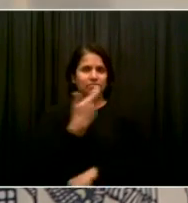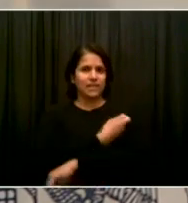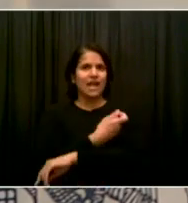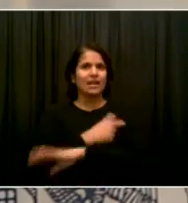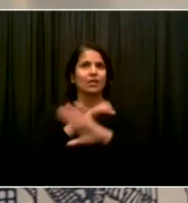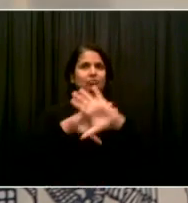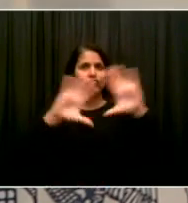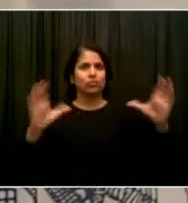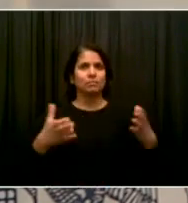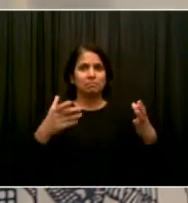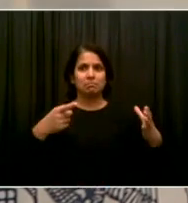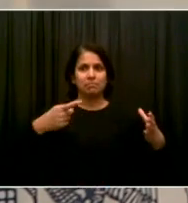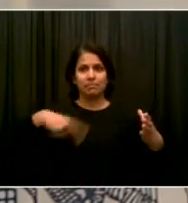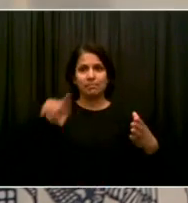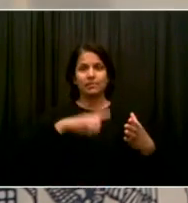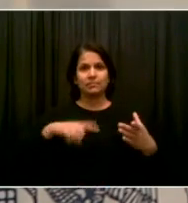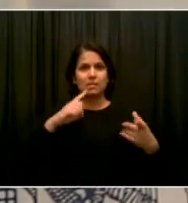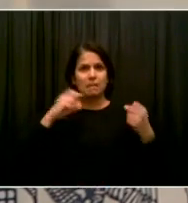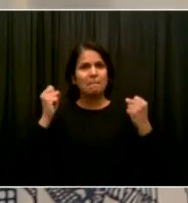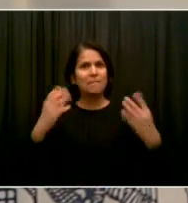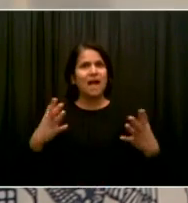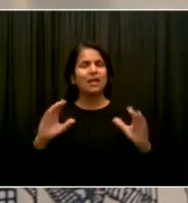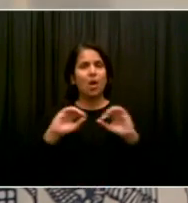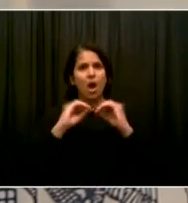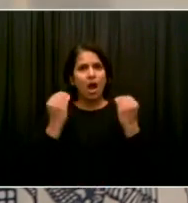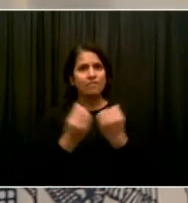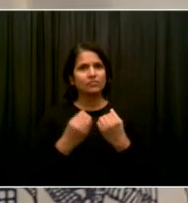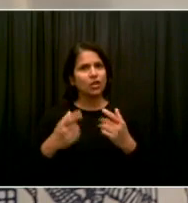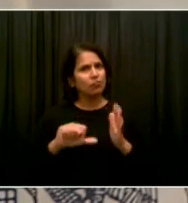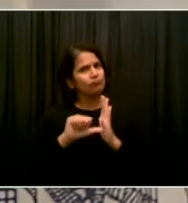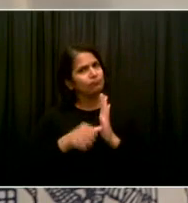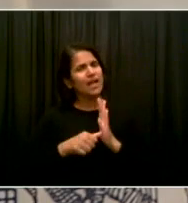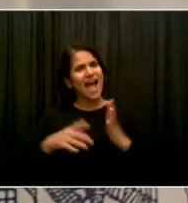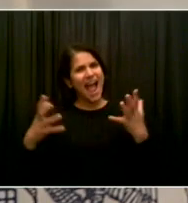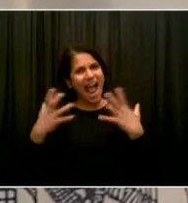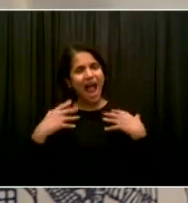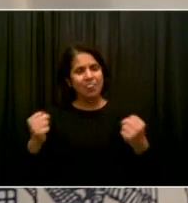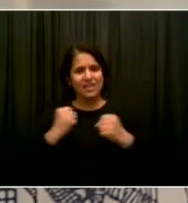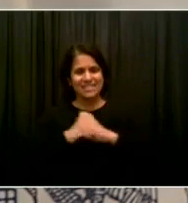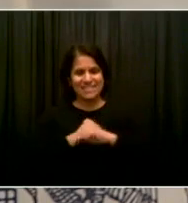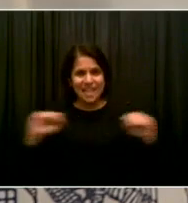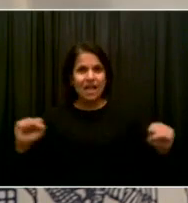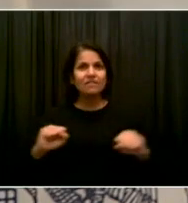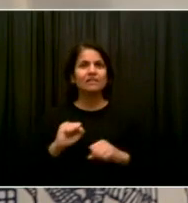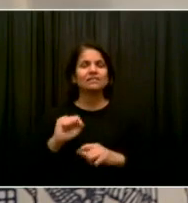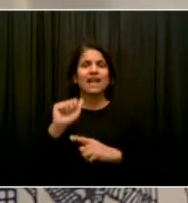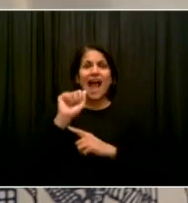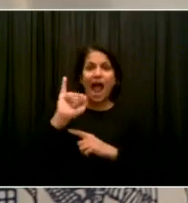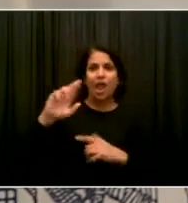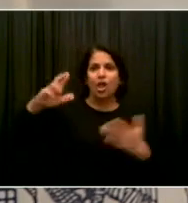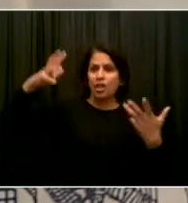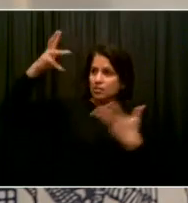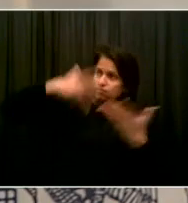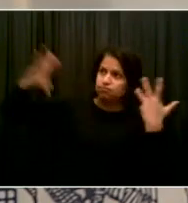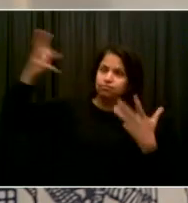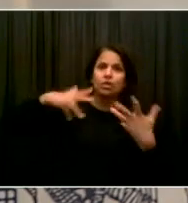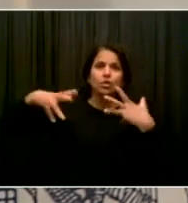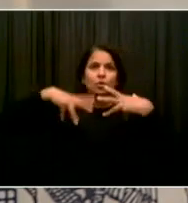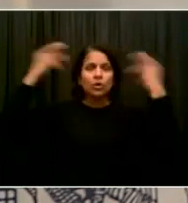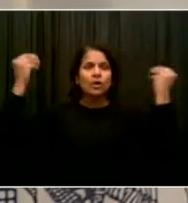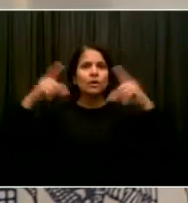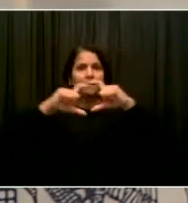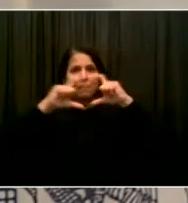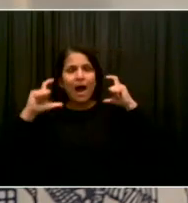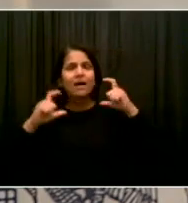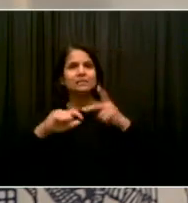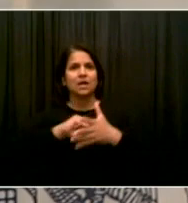a real focus on, uh, health and safety measures. Uh, and we also need people at this moment especially,